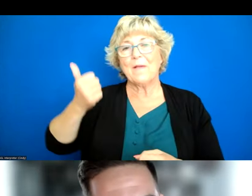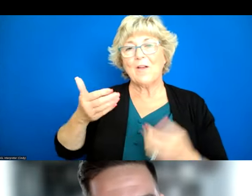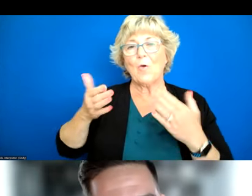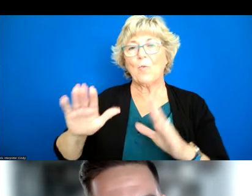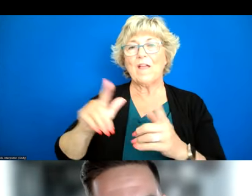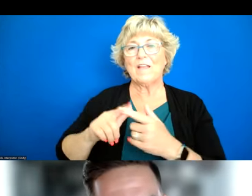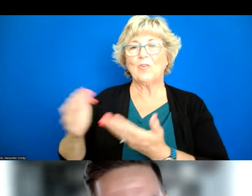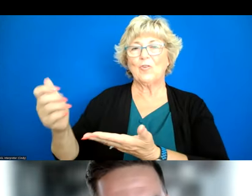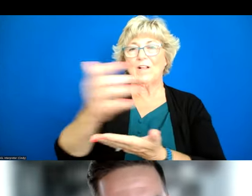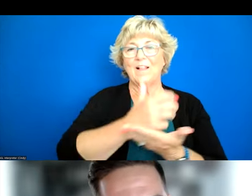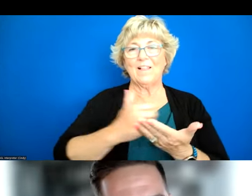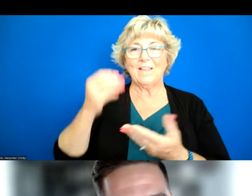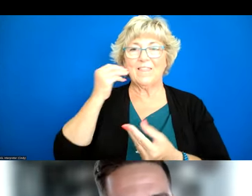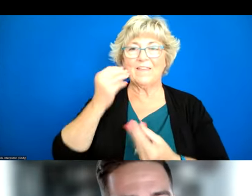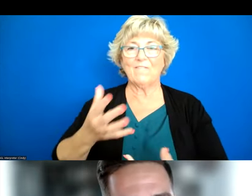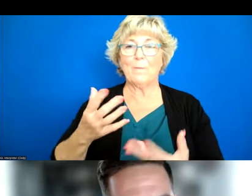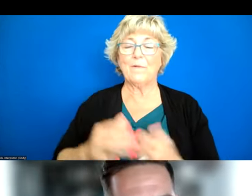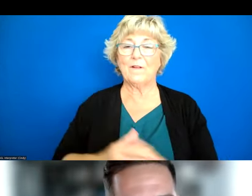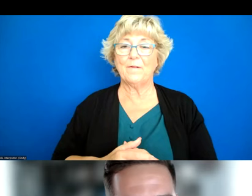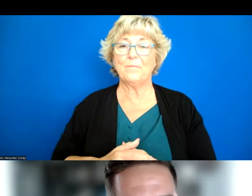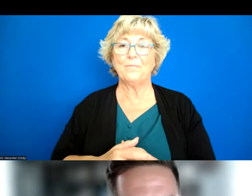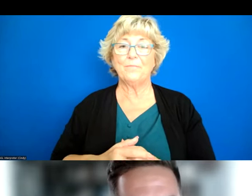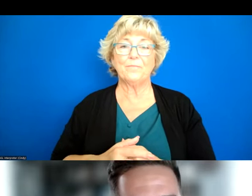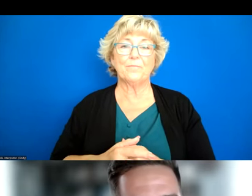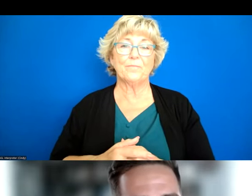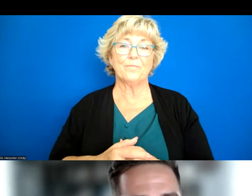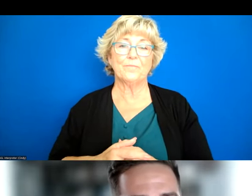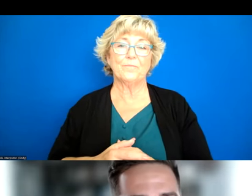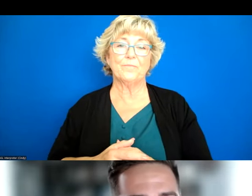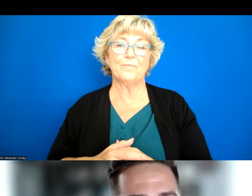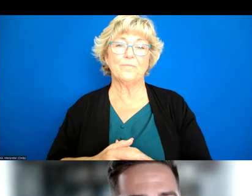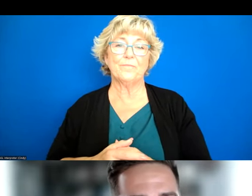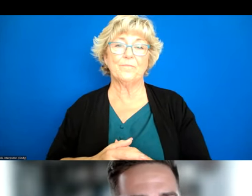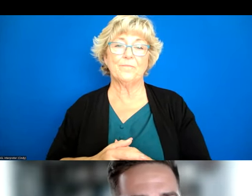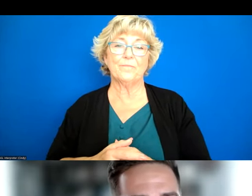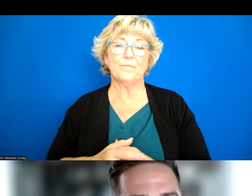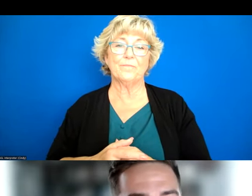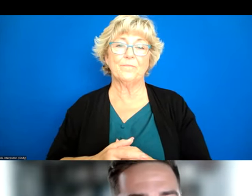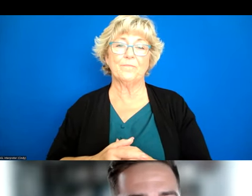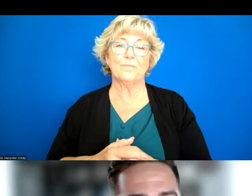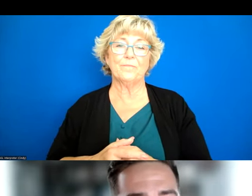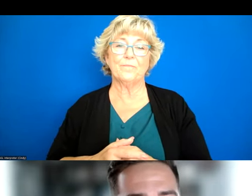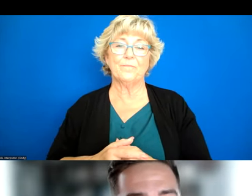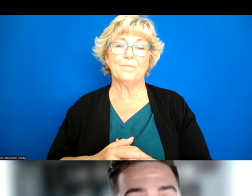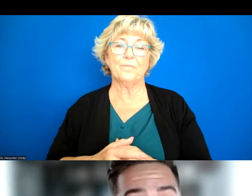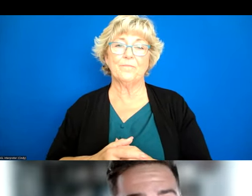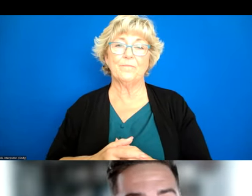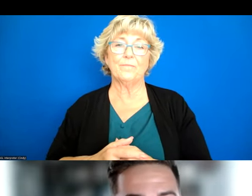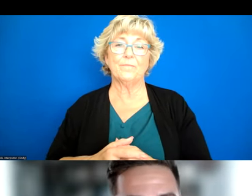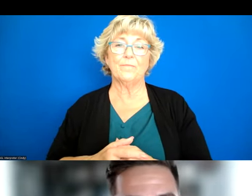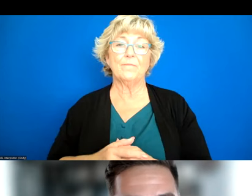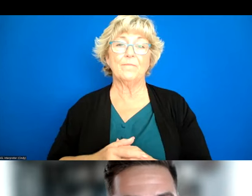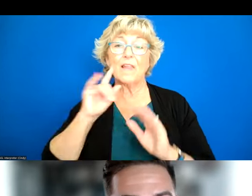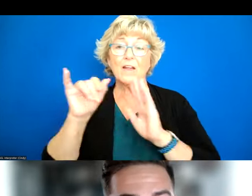you go to the next slide we've identified four